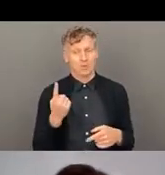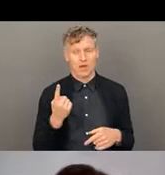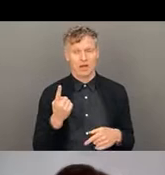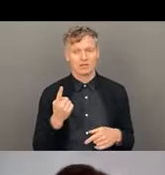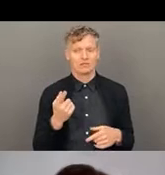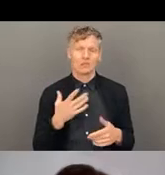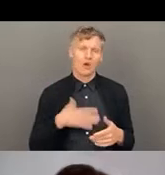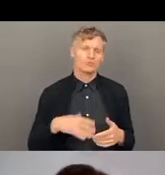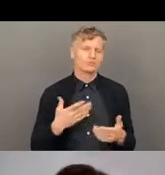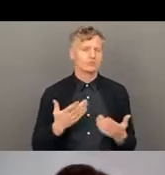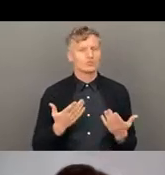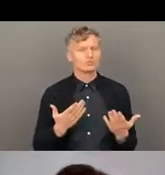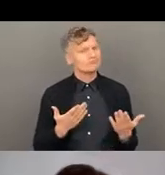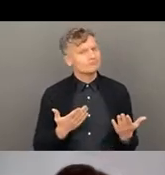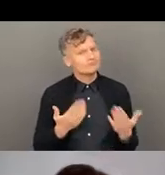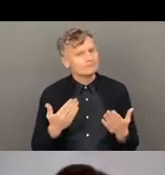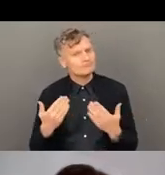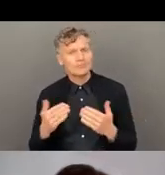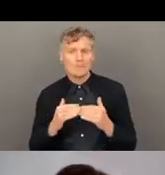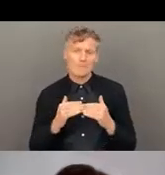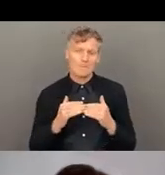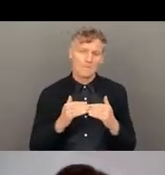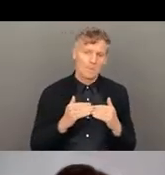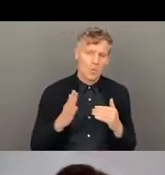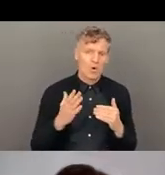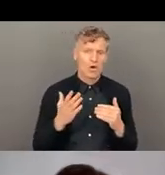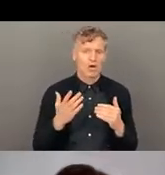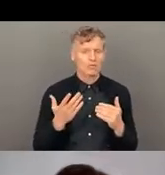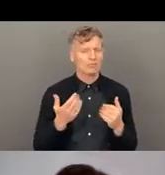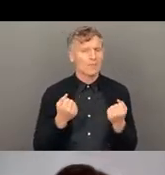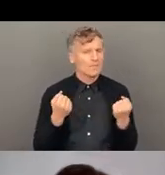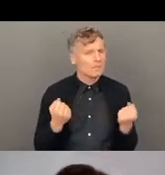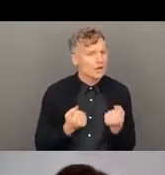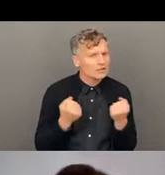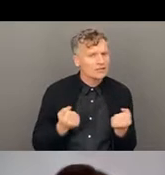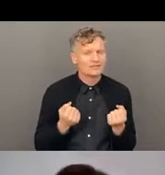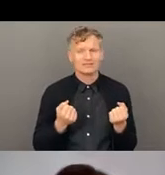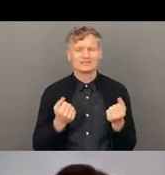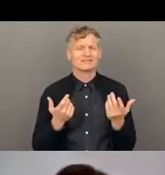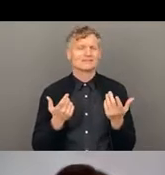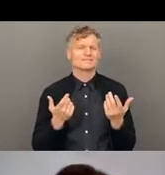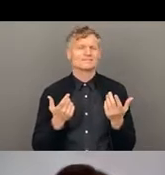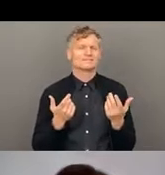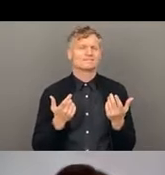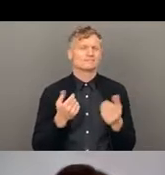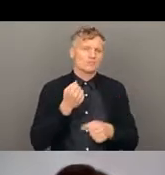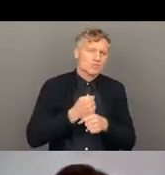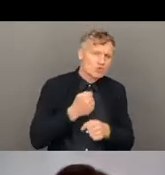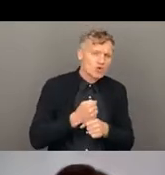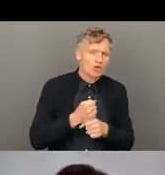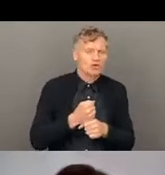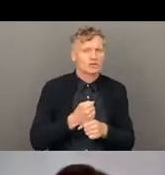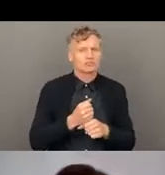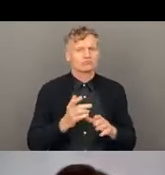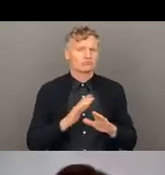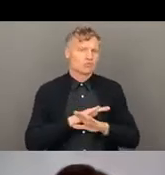to, uh, community of practice in reporting as a combined effort rather than dealing with it as an organization or